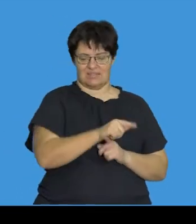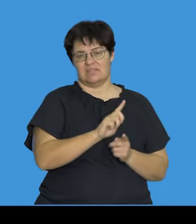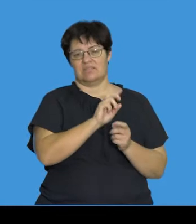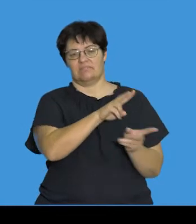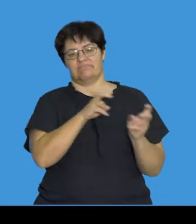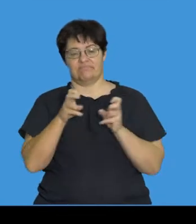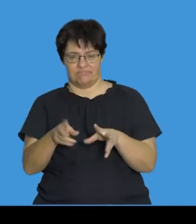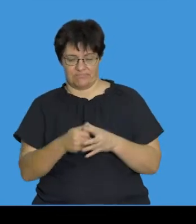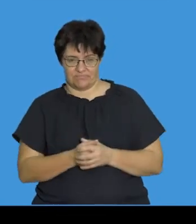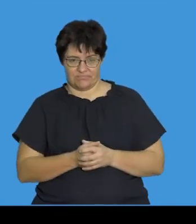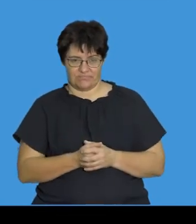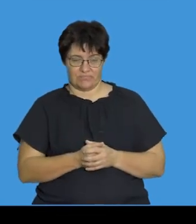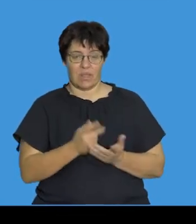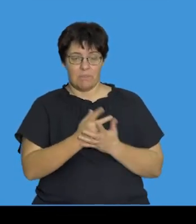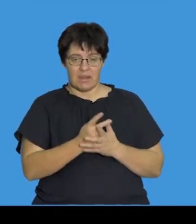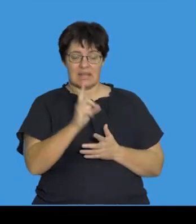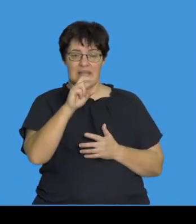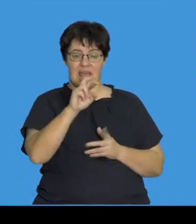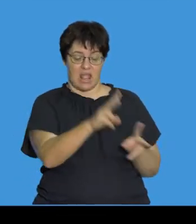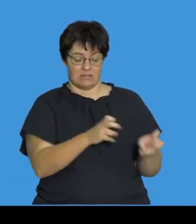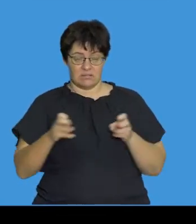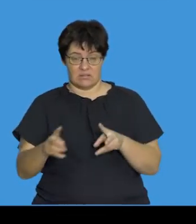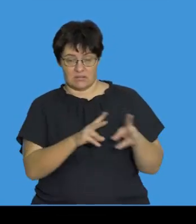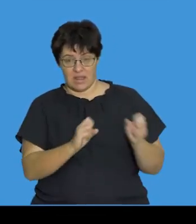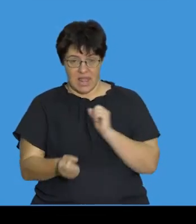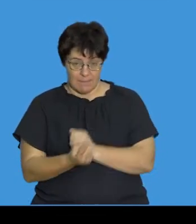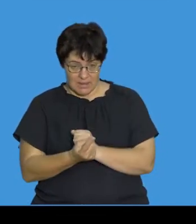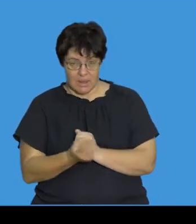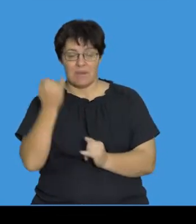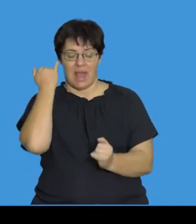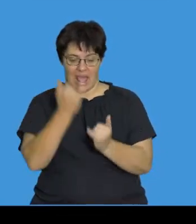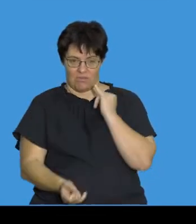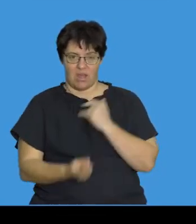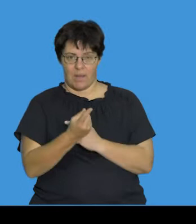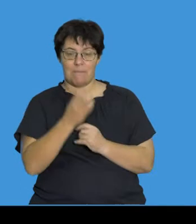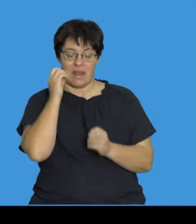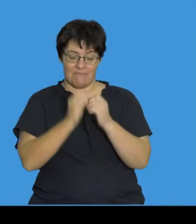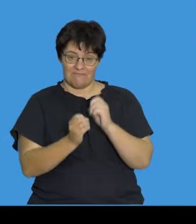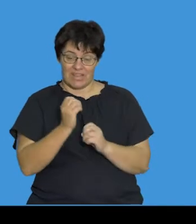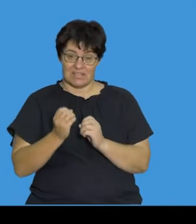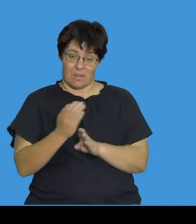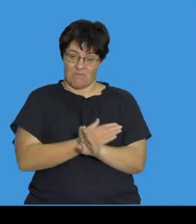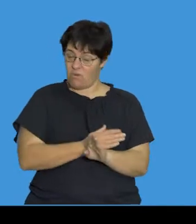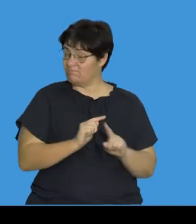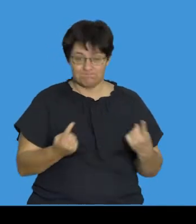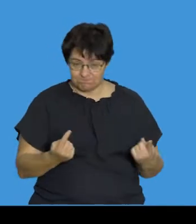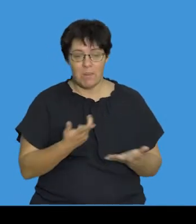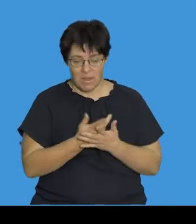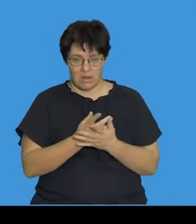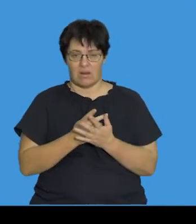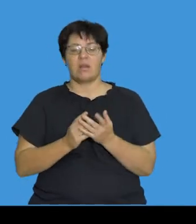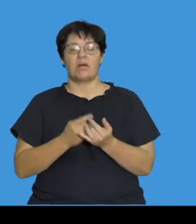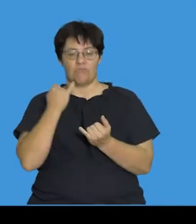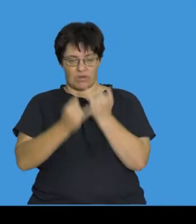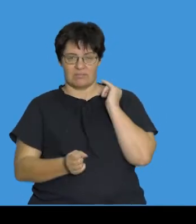Mutations can occur during DNA replication if errors are made and are not corrected in time. So, guys, if we try and